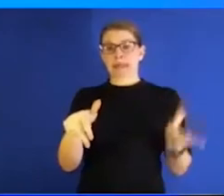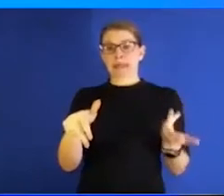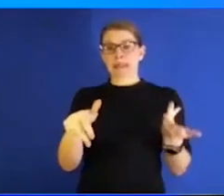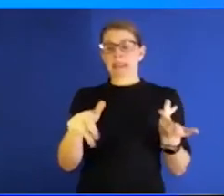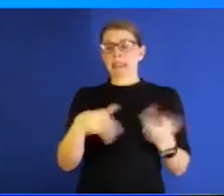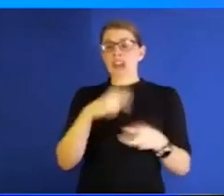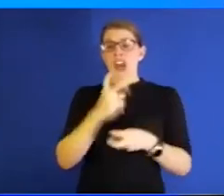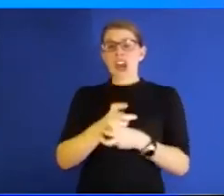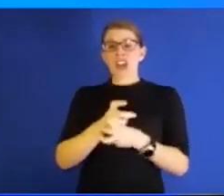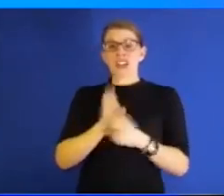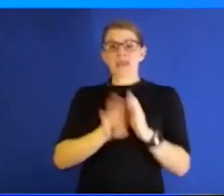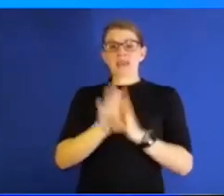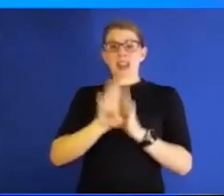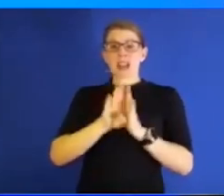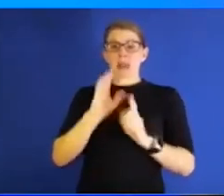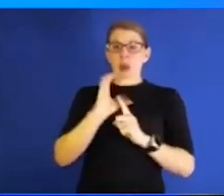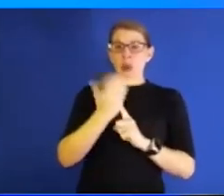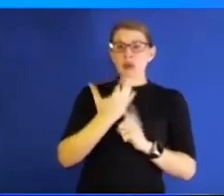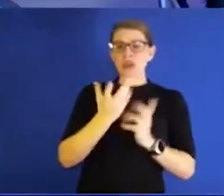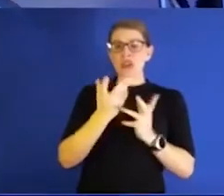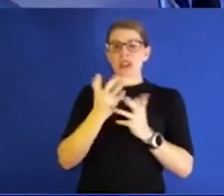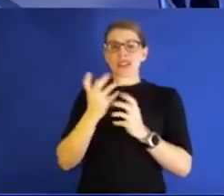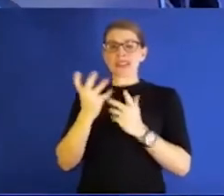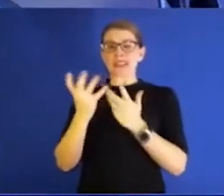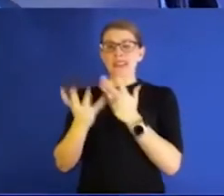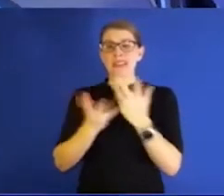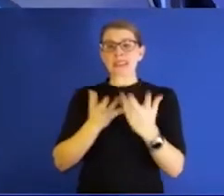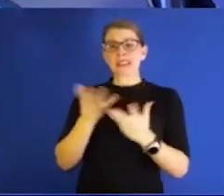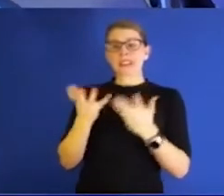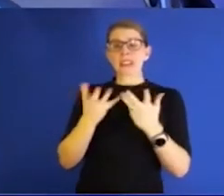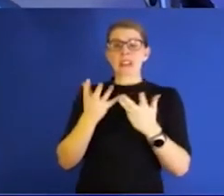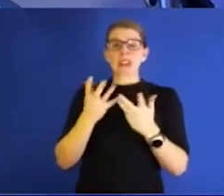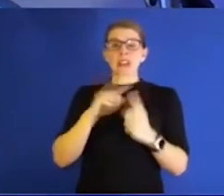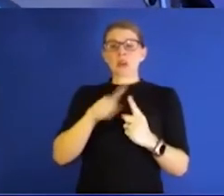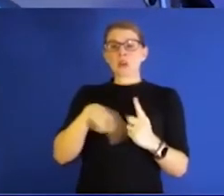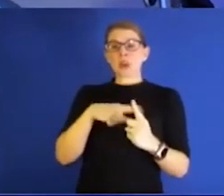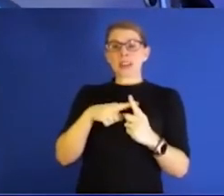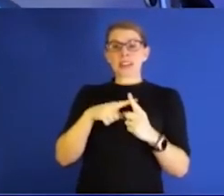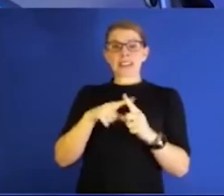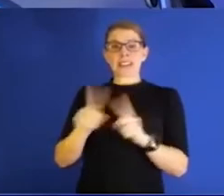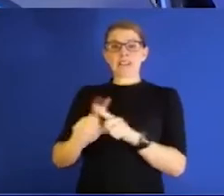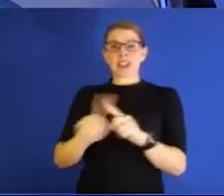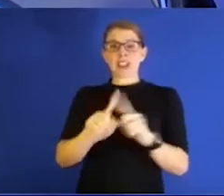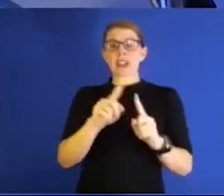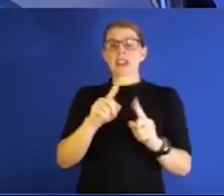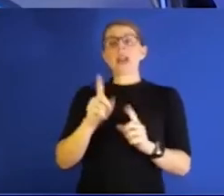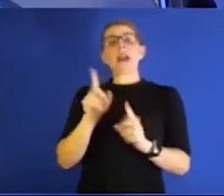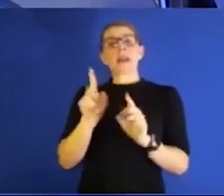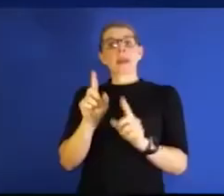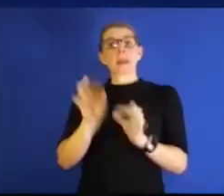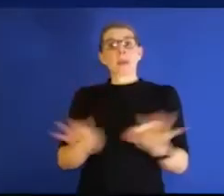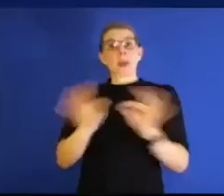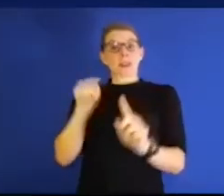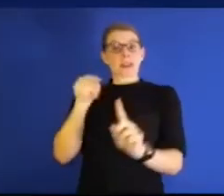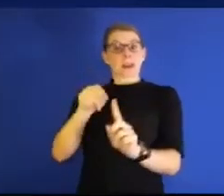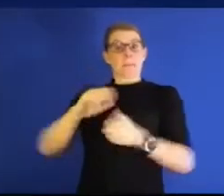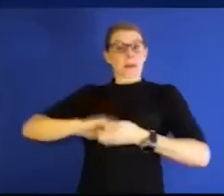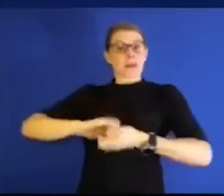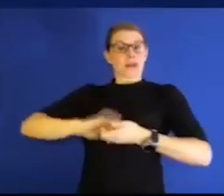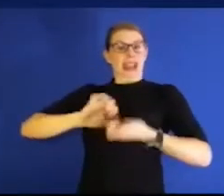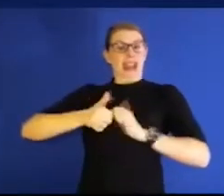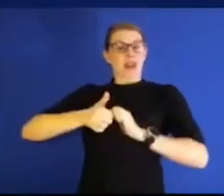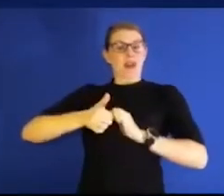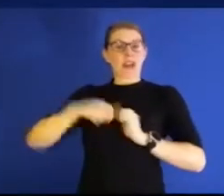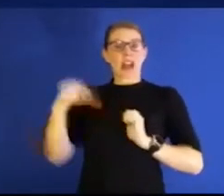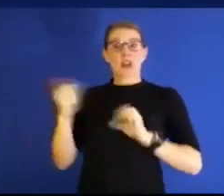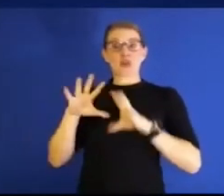fortunate in not having to figure that piece out. part of it is that it's all about how you partner. And so if you think about the other group that's worked great hand in